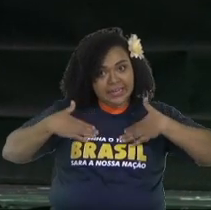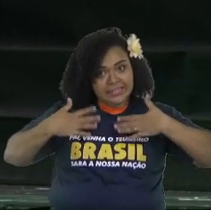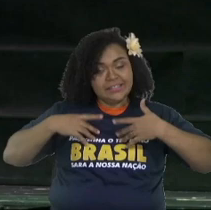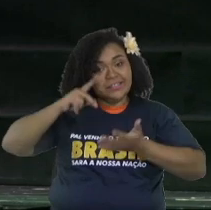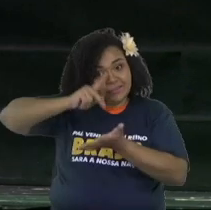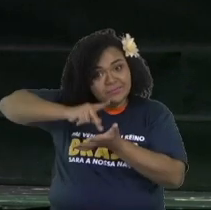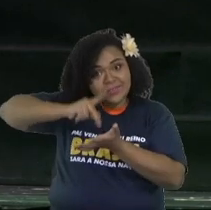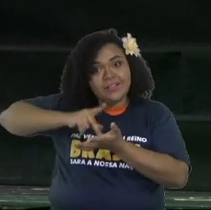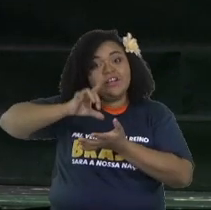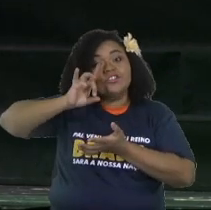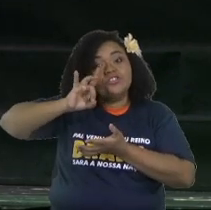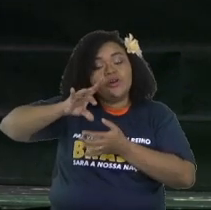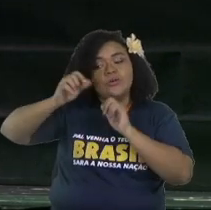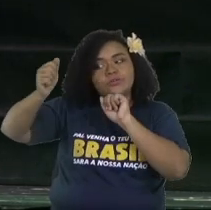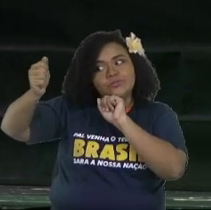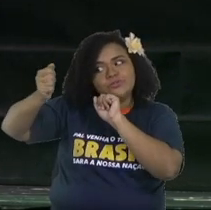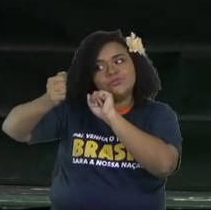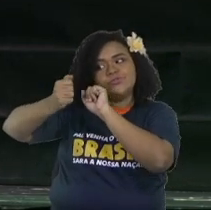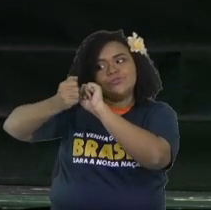Lord